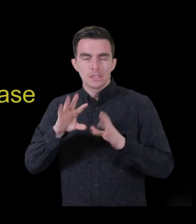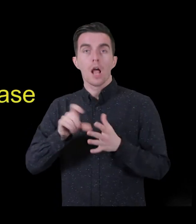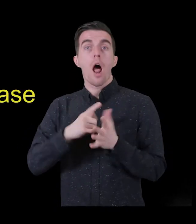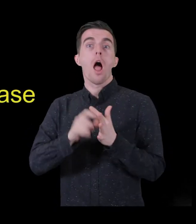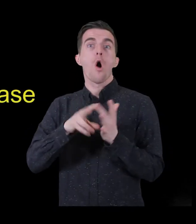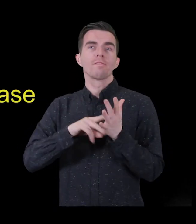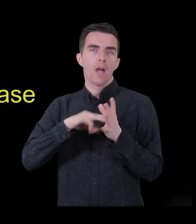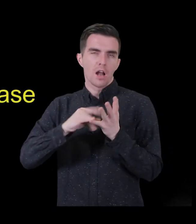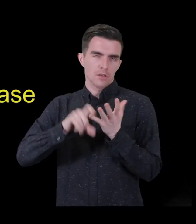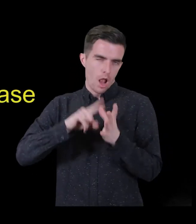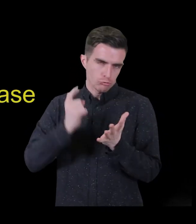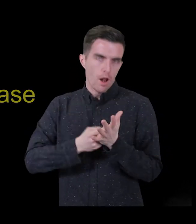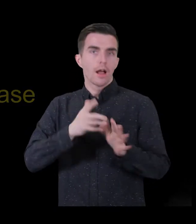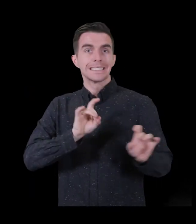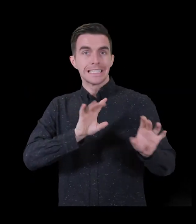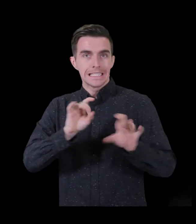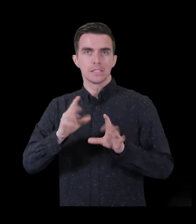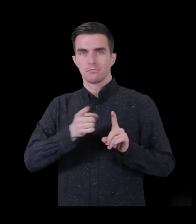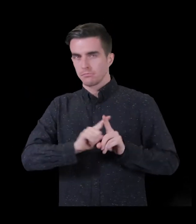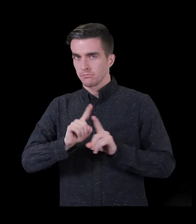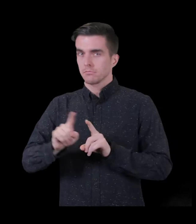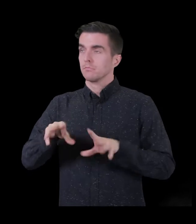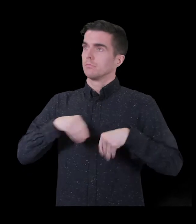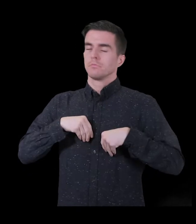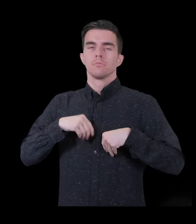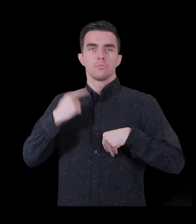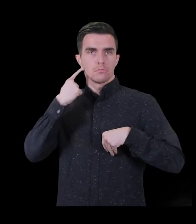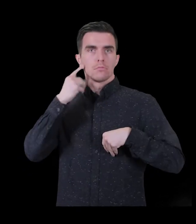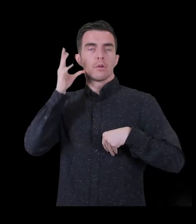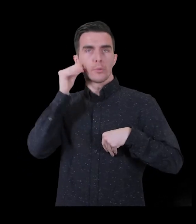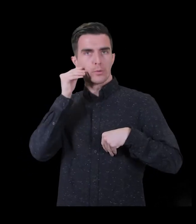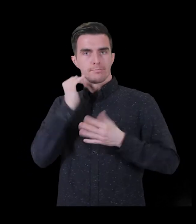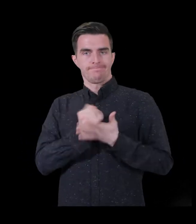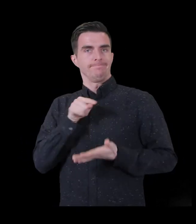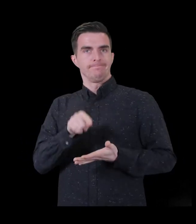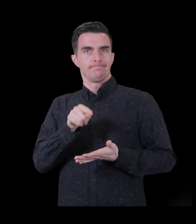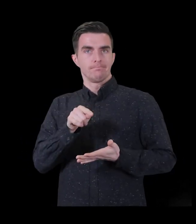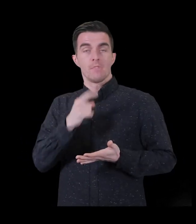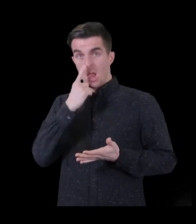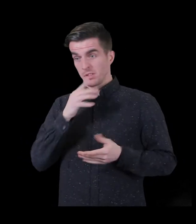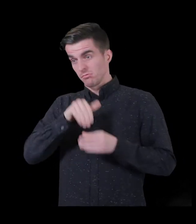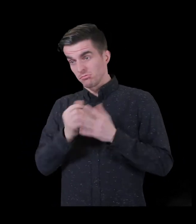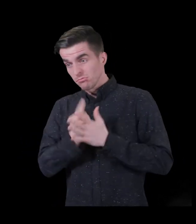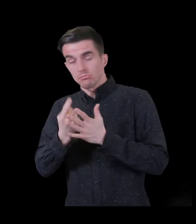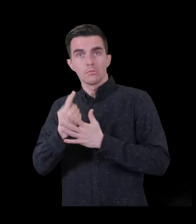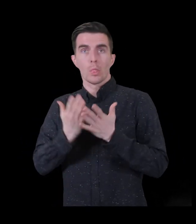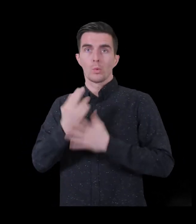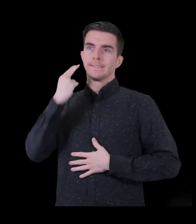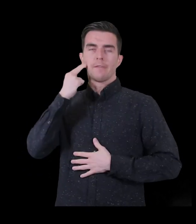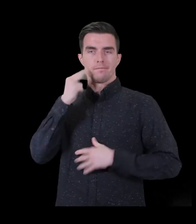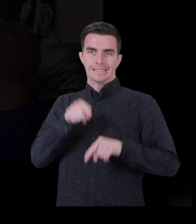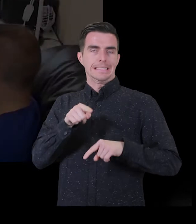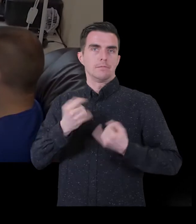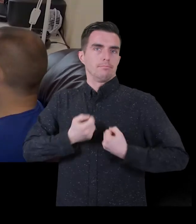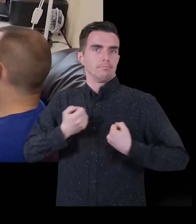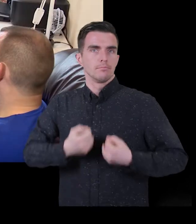chronic kidney disease and cardiovascular disease are also at increased risk of hearing loss, including deafness.